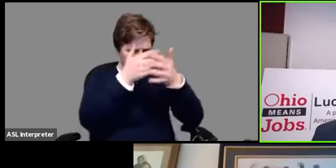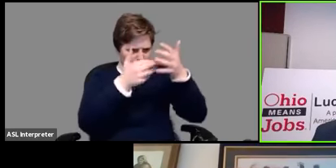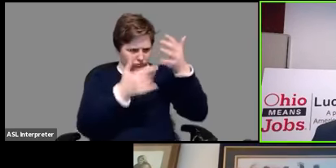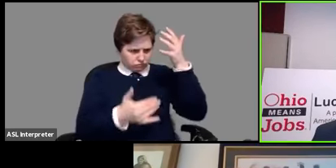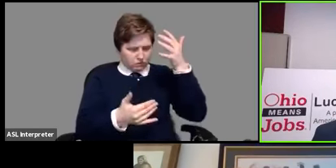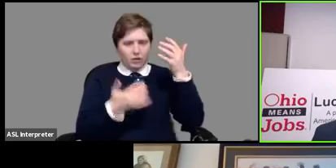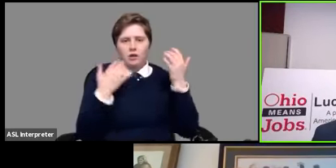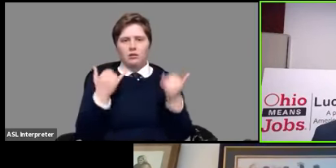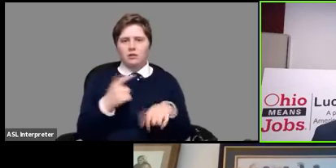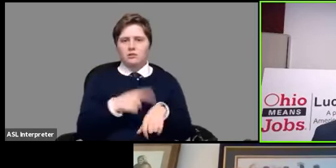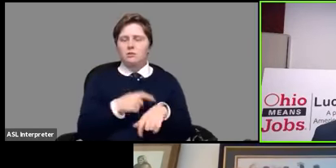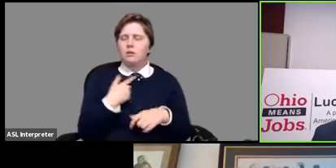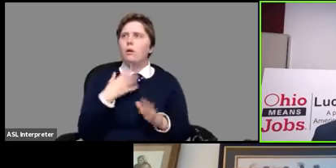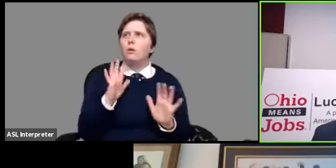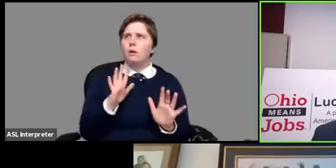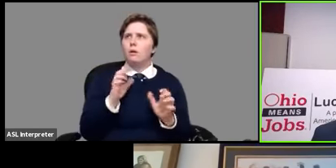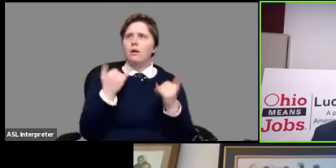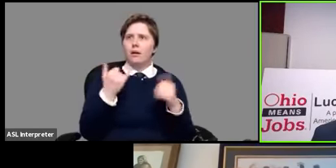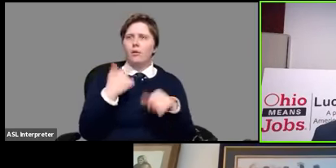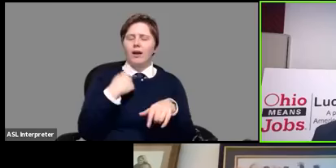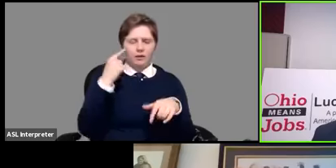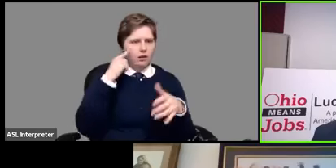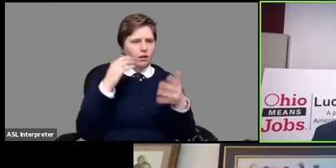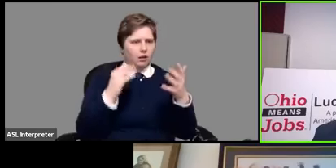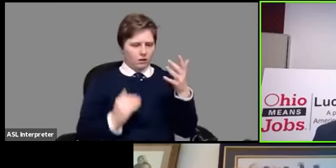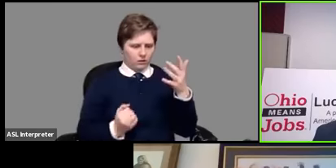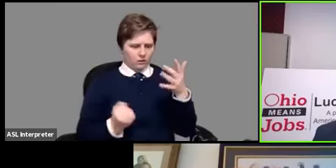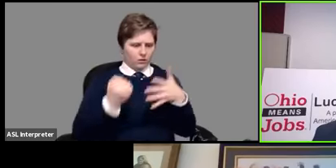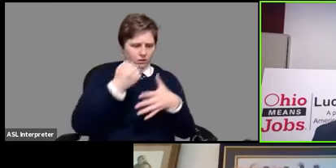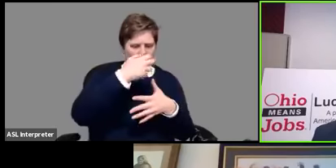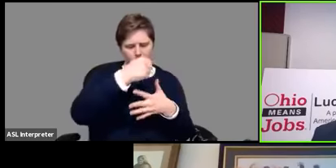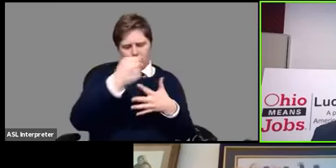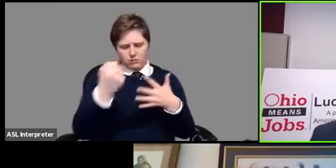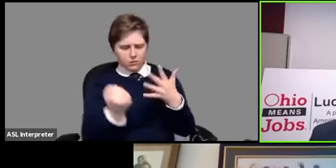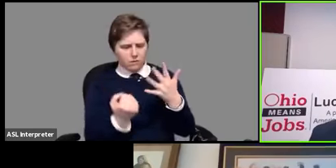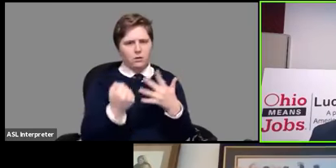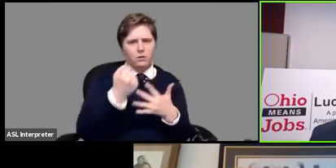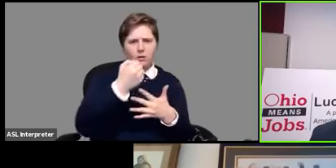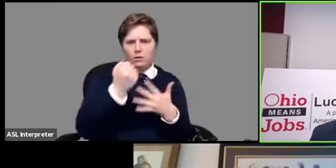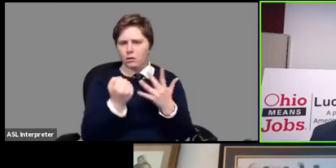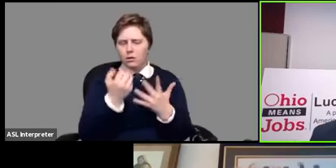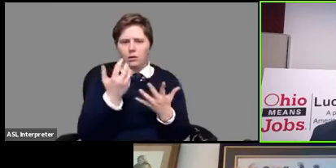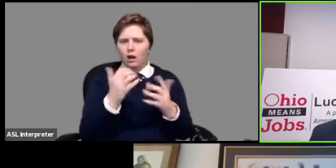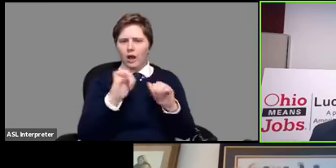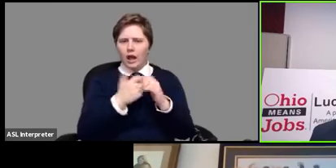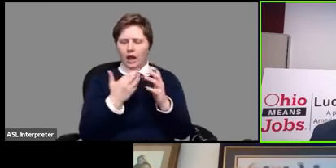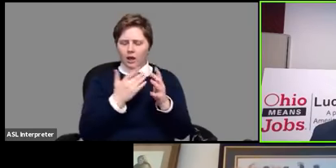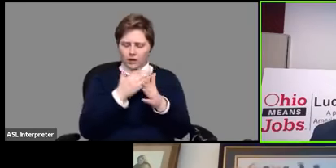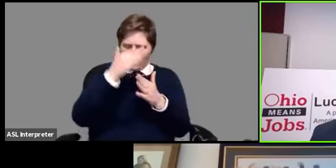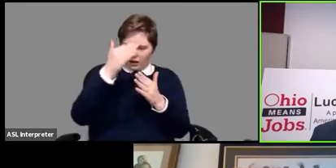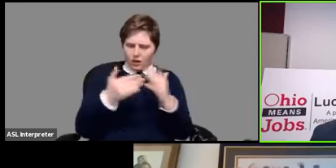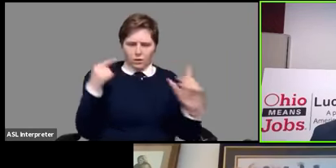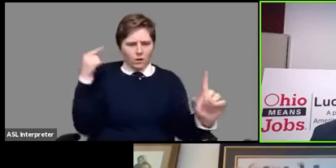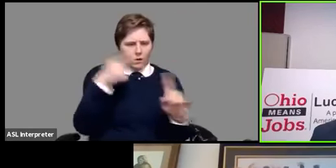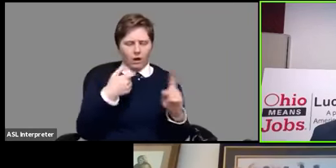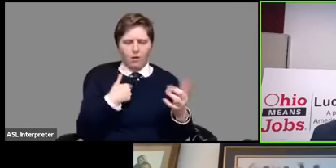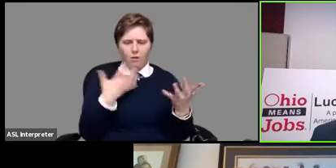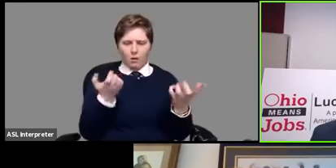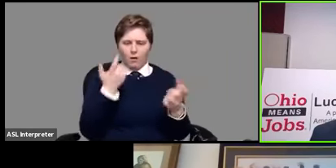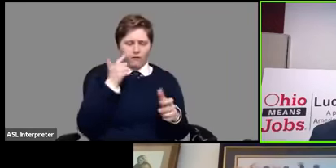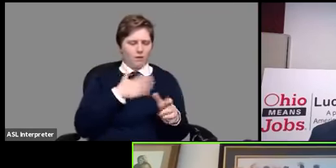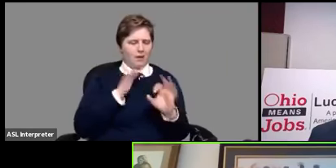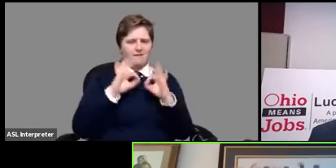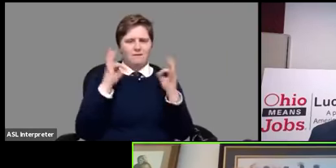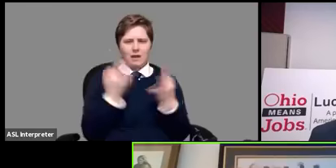say now i can prioritize my life and and see how do i get to that end part of what i really want to do for my family